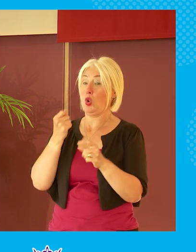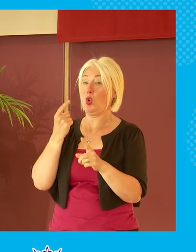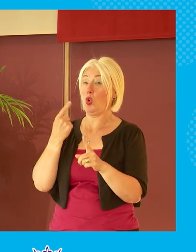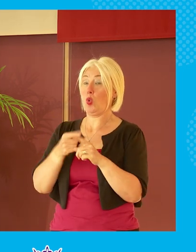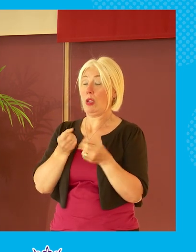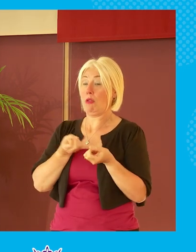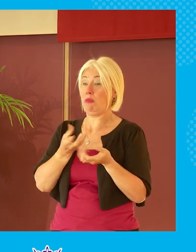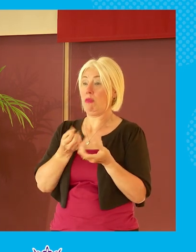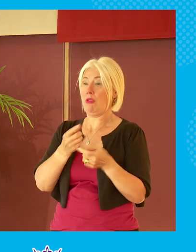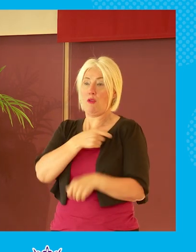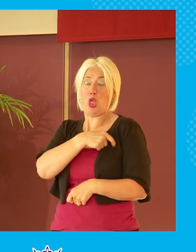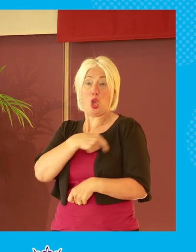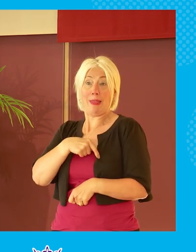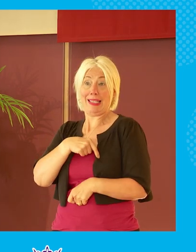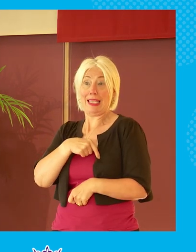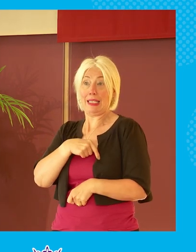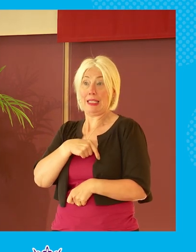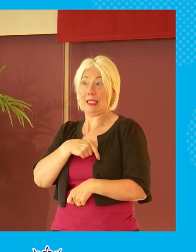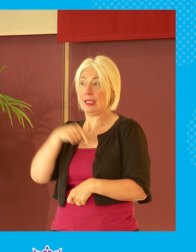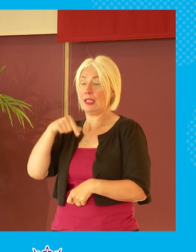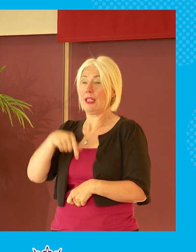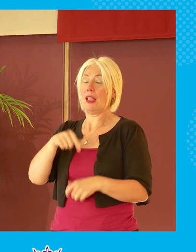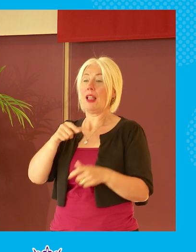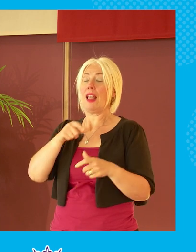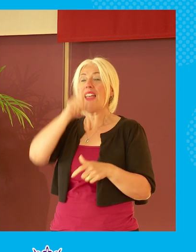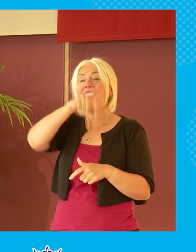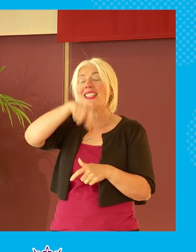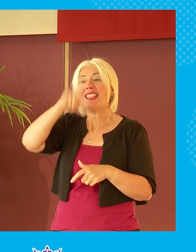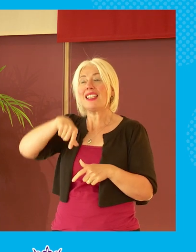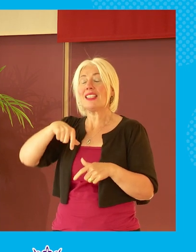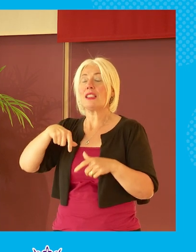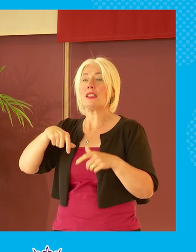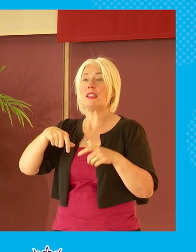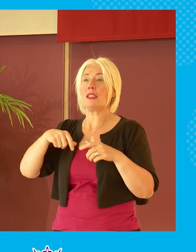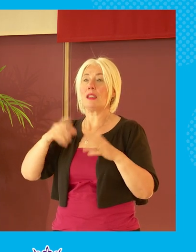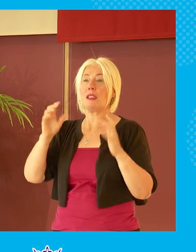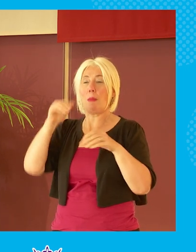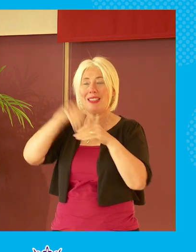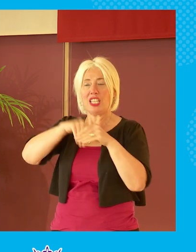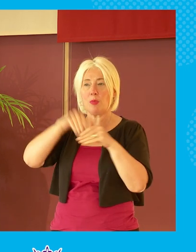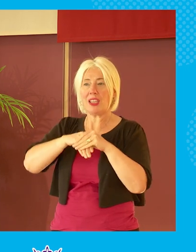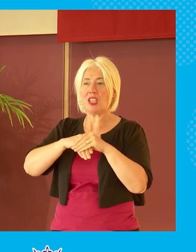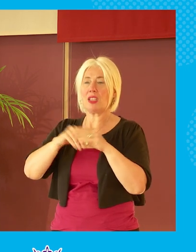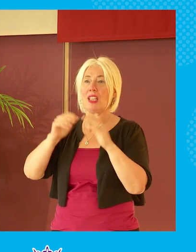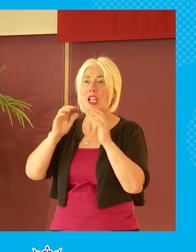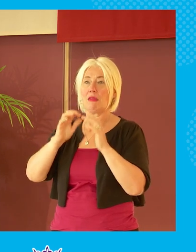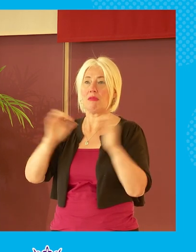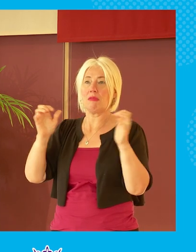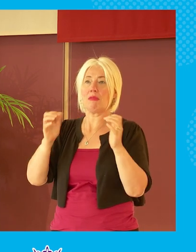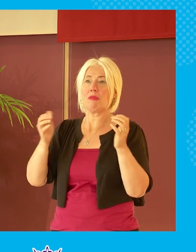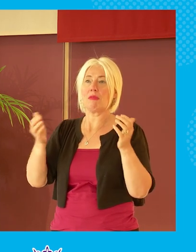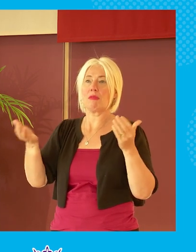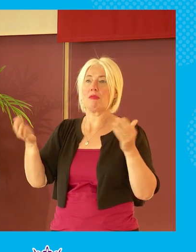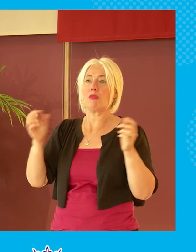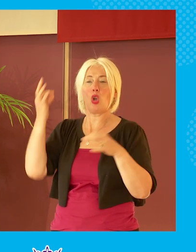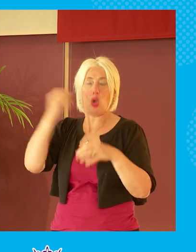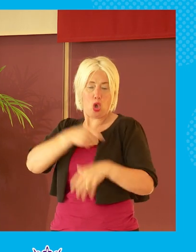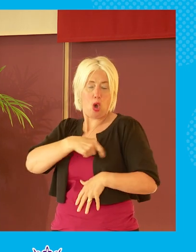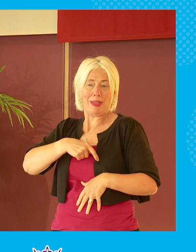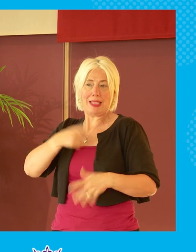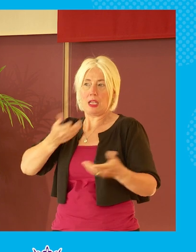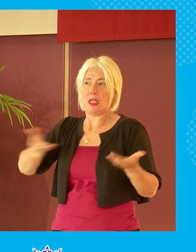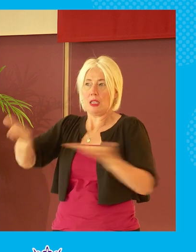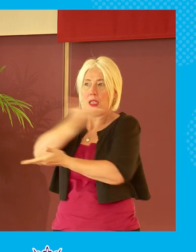committees that have been lauded and the citizens participation and petitions committee is currently undertaking an inquiry on that issue of